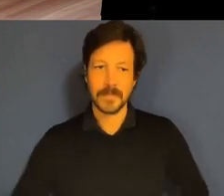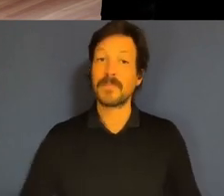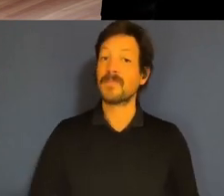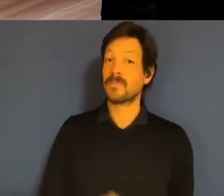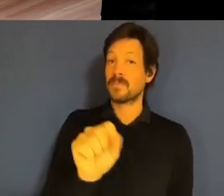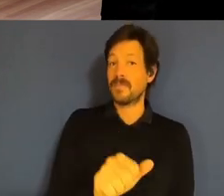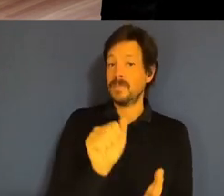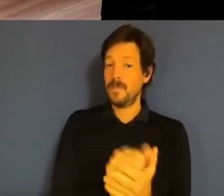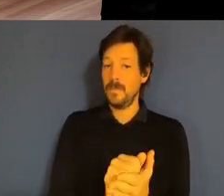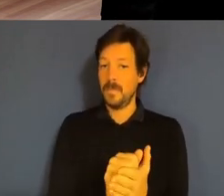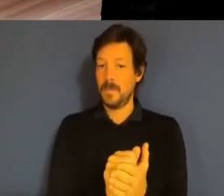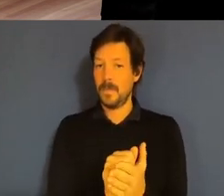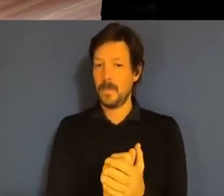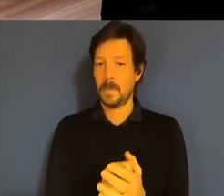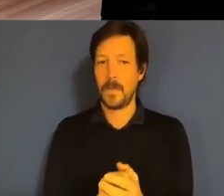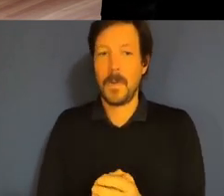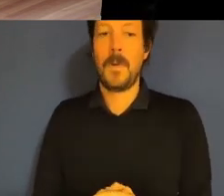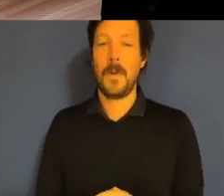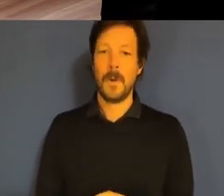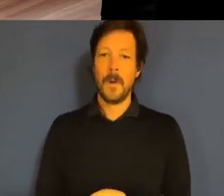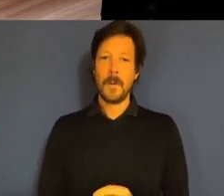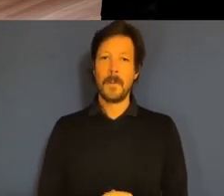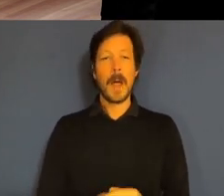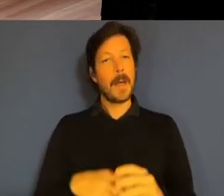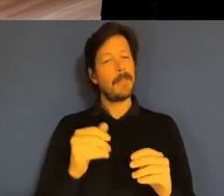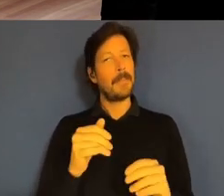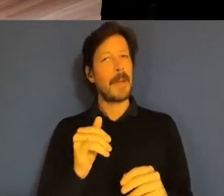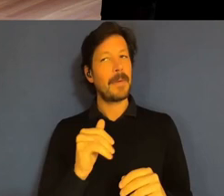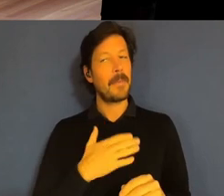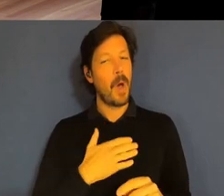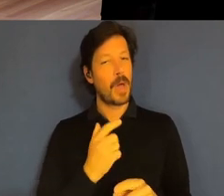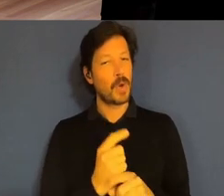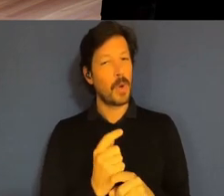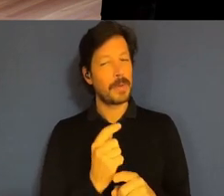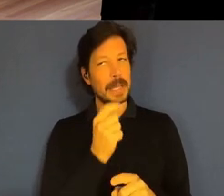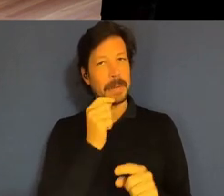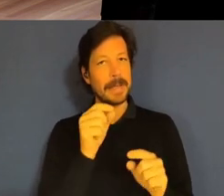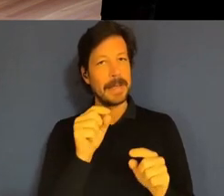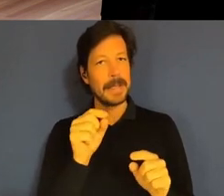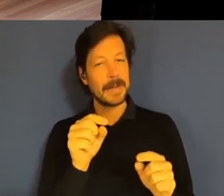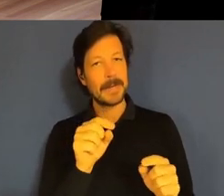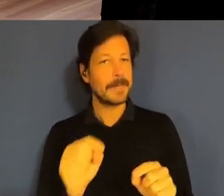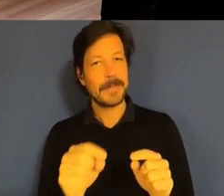I'm probably going to be a contrarian, unfortunately, in the sense that